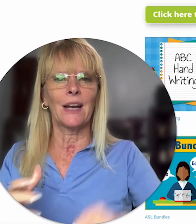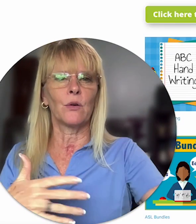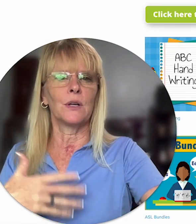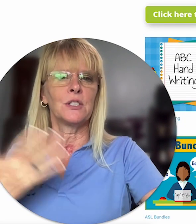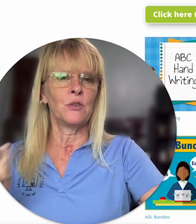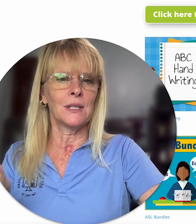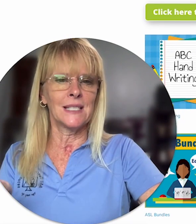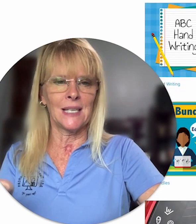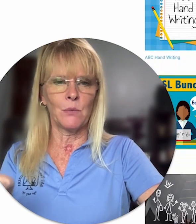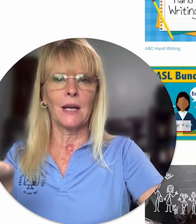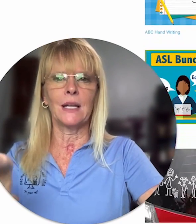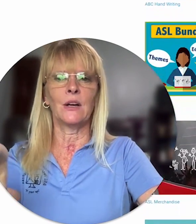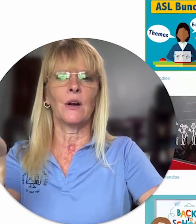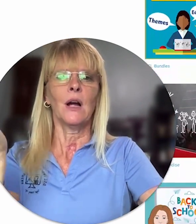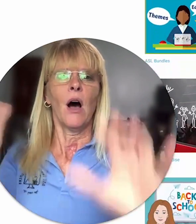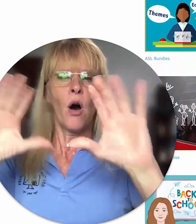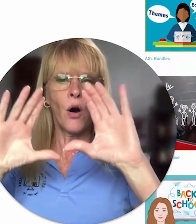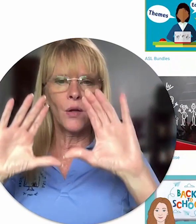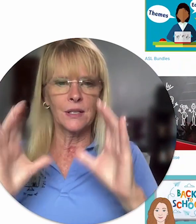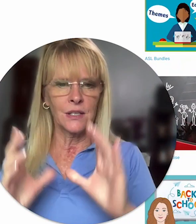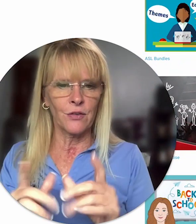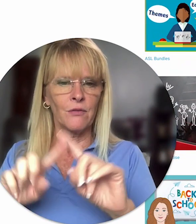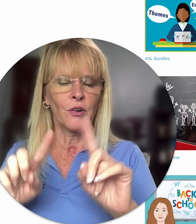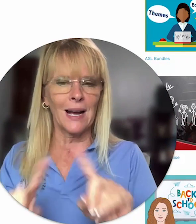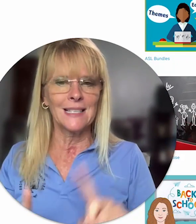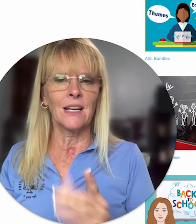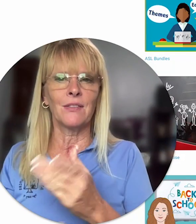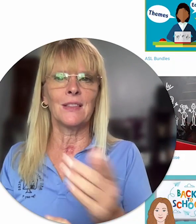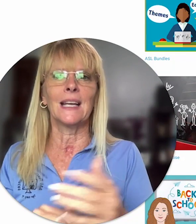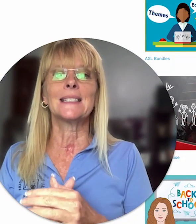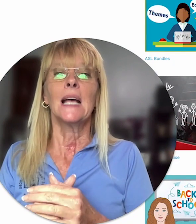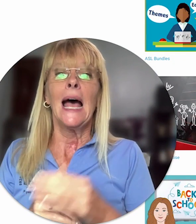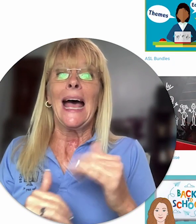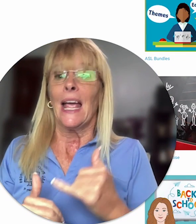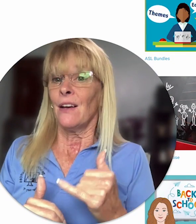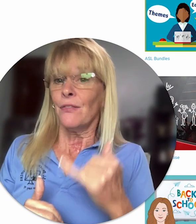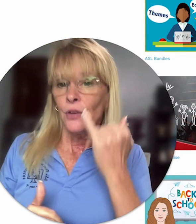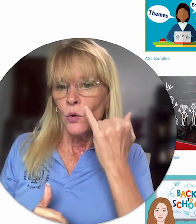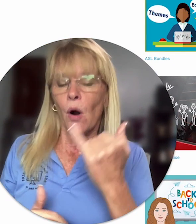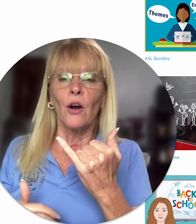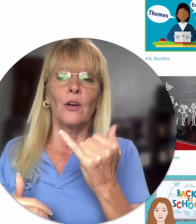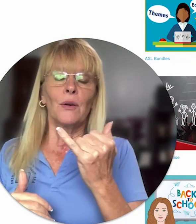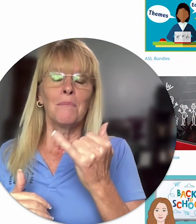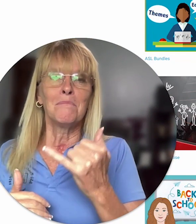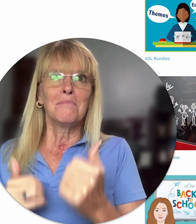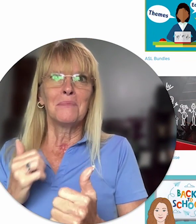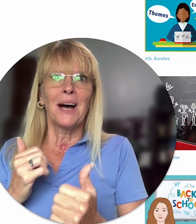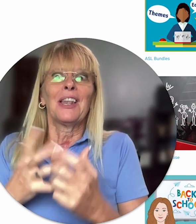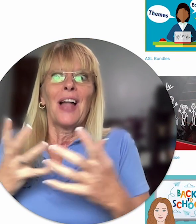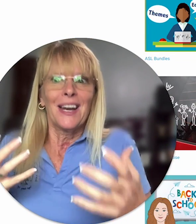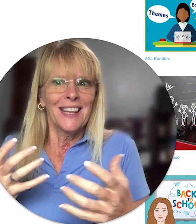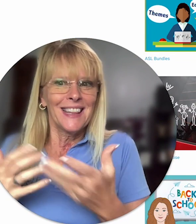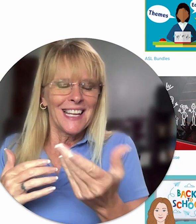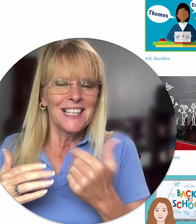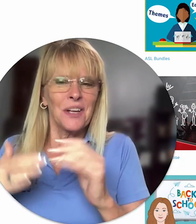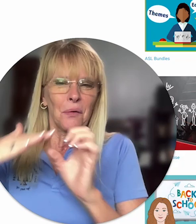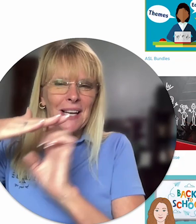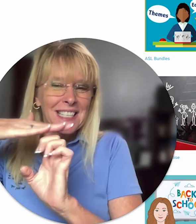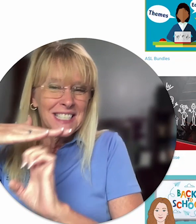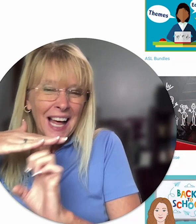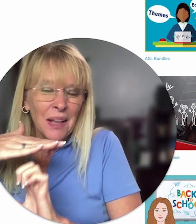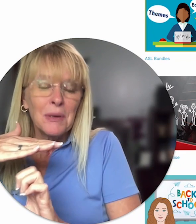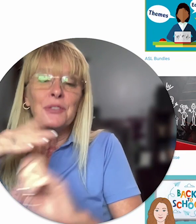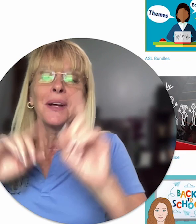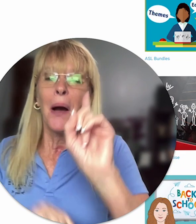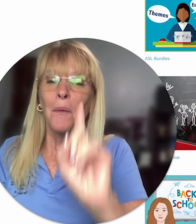by categories you can see right here all the different variety of things if you are a lot of the things are